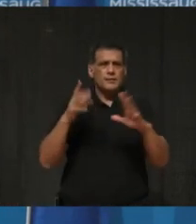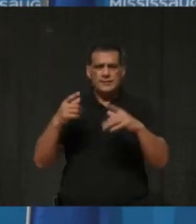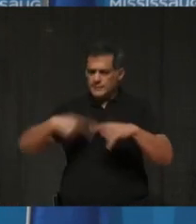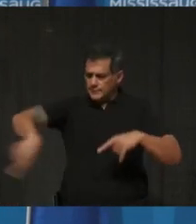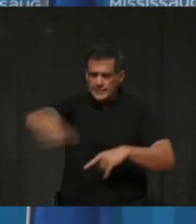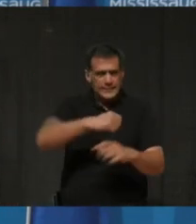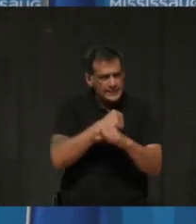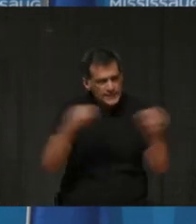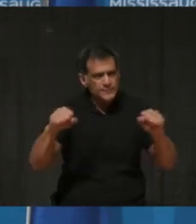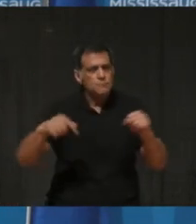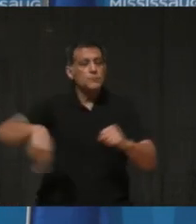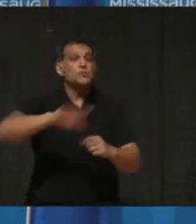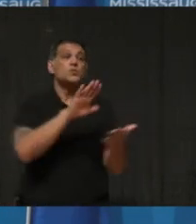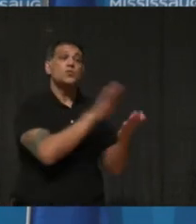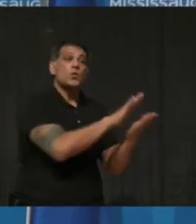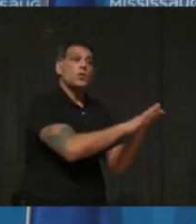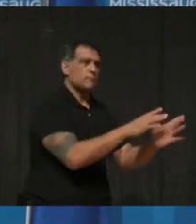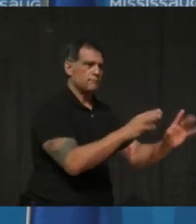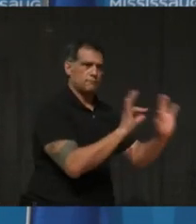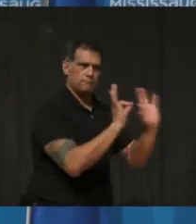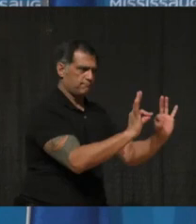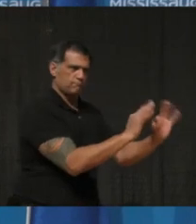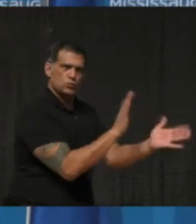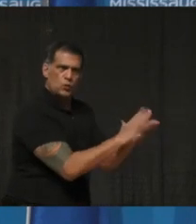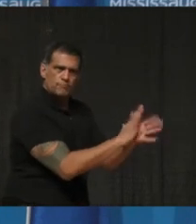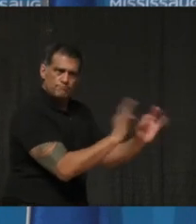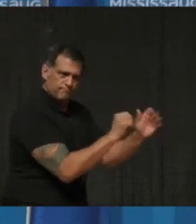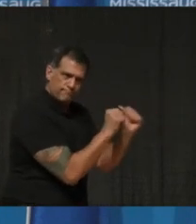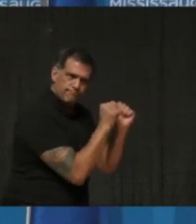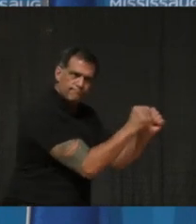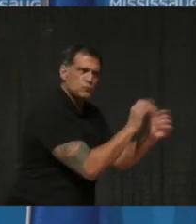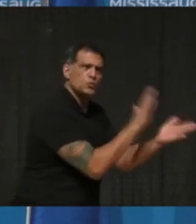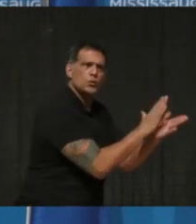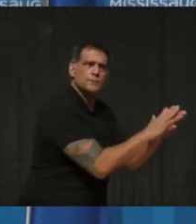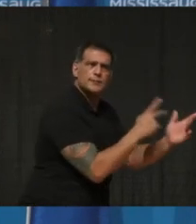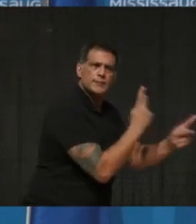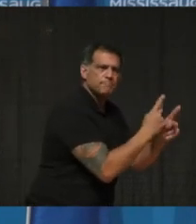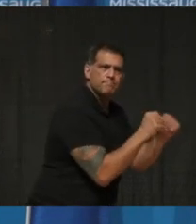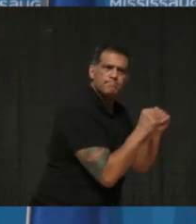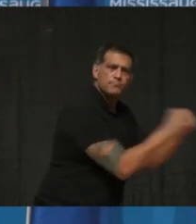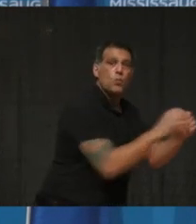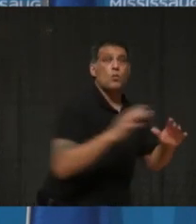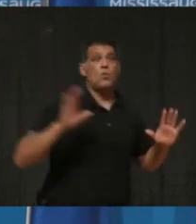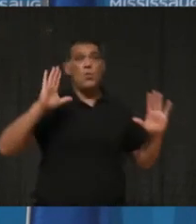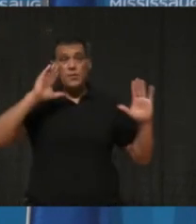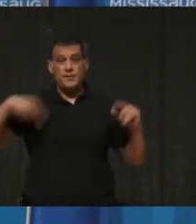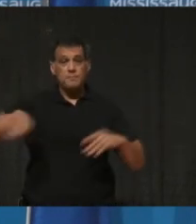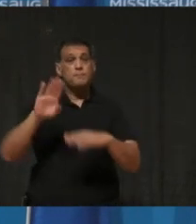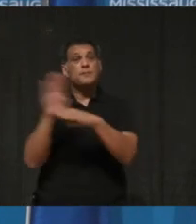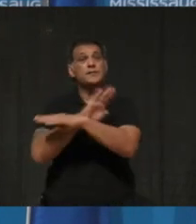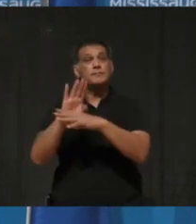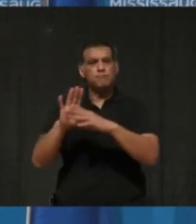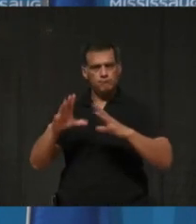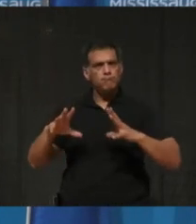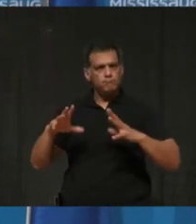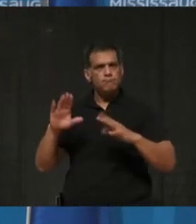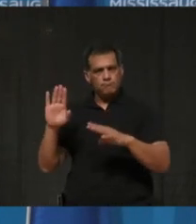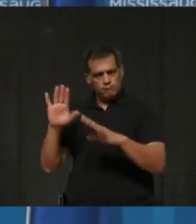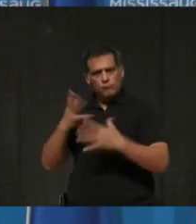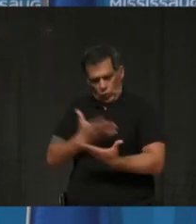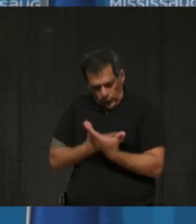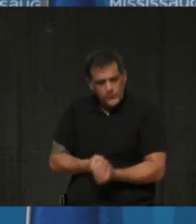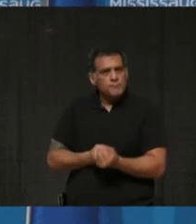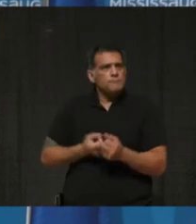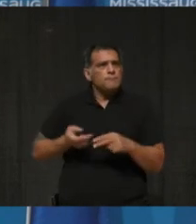their best chance at maintaining in-person learning, and will hopefully give our business owners more certainty and avoid